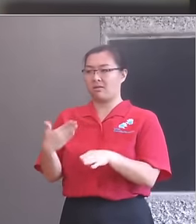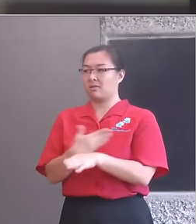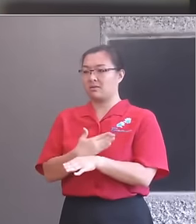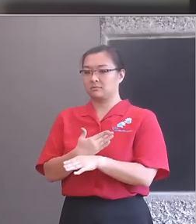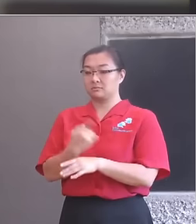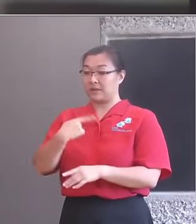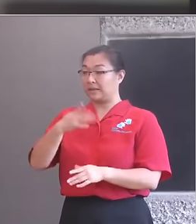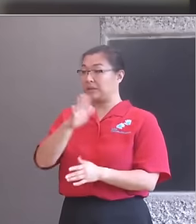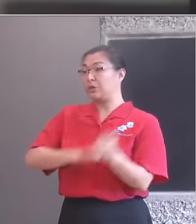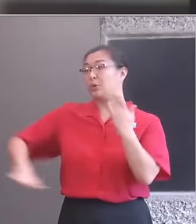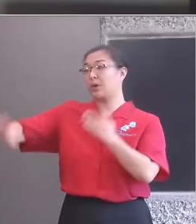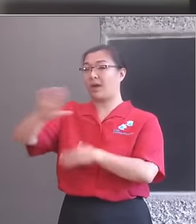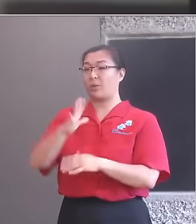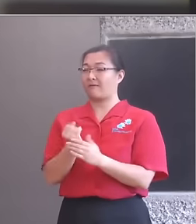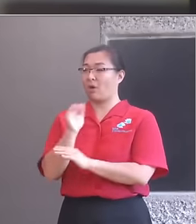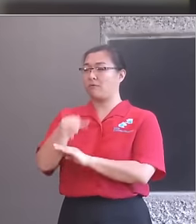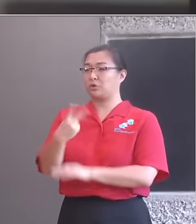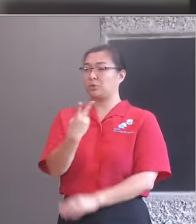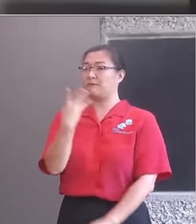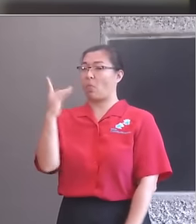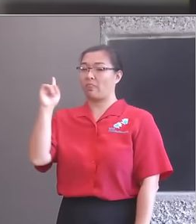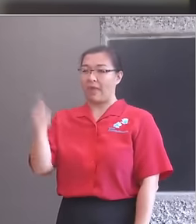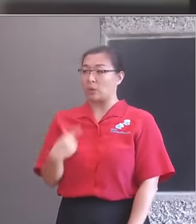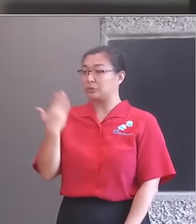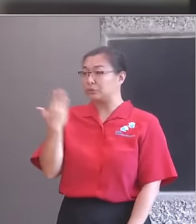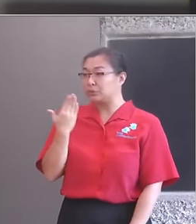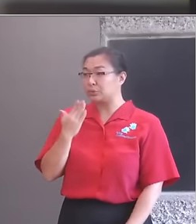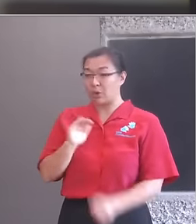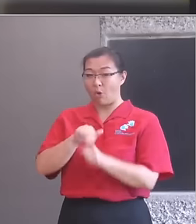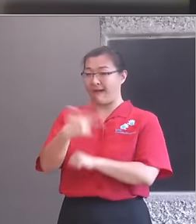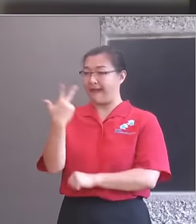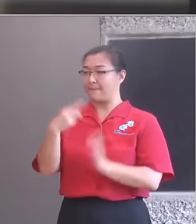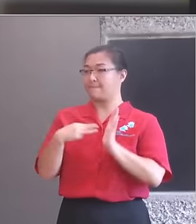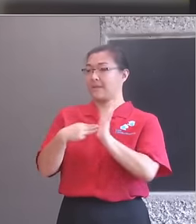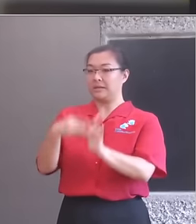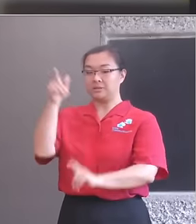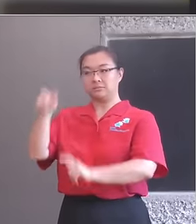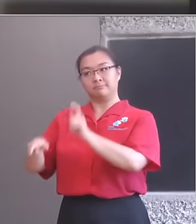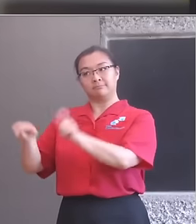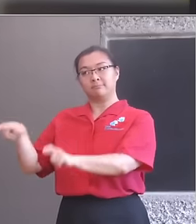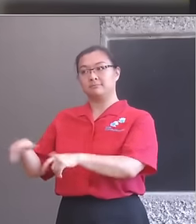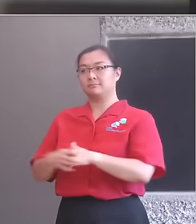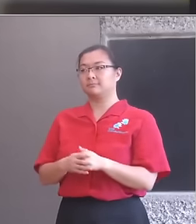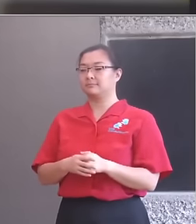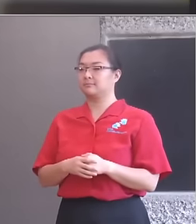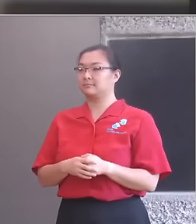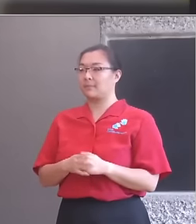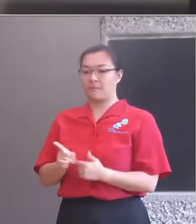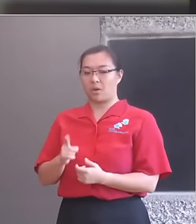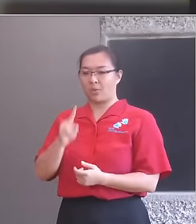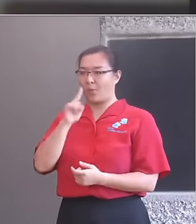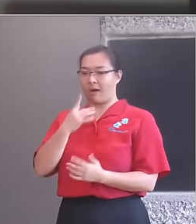finances are stretched, both nationally and in local government. But we cannot accept this situation.